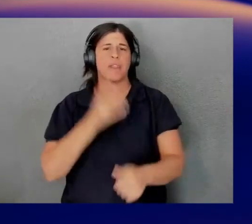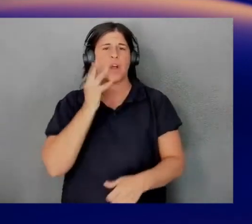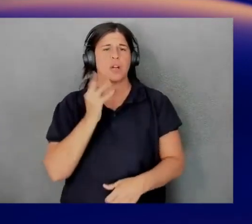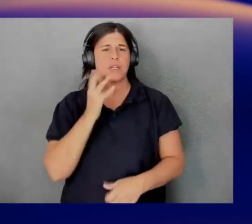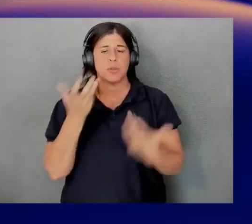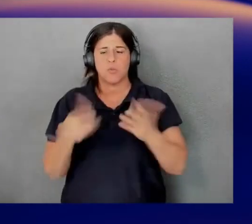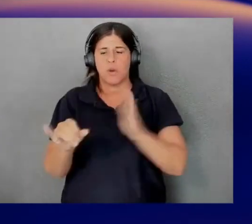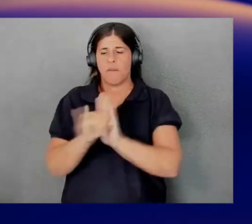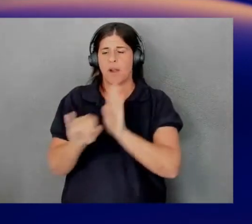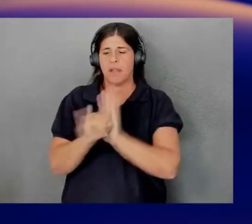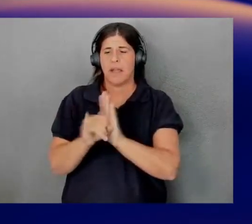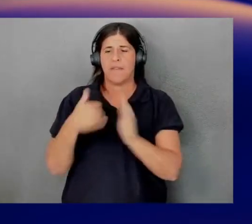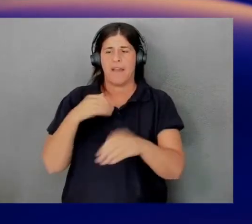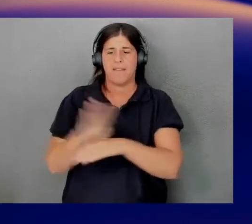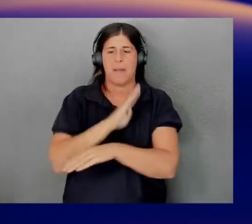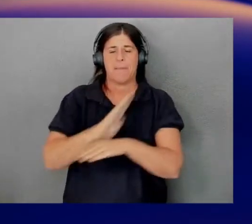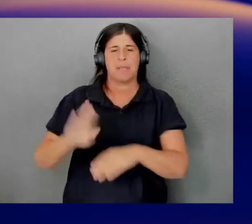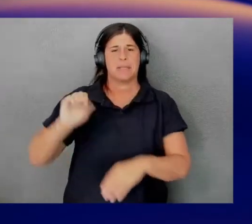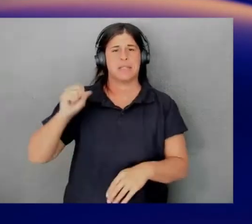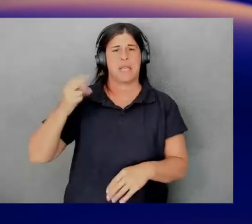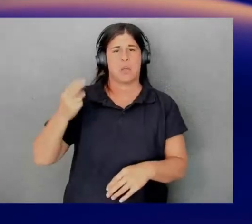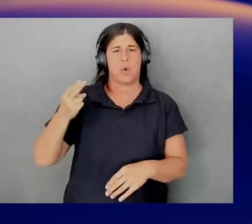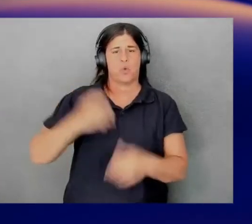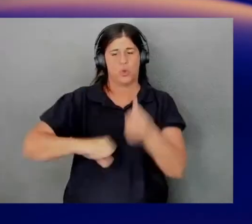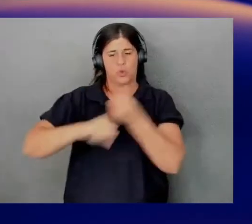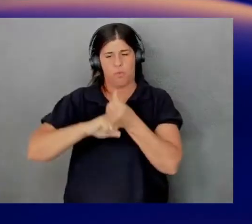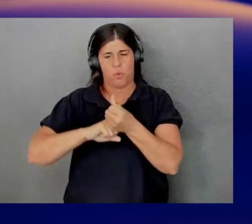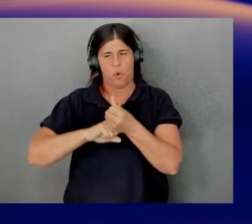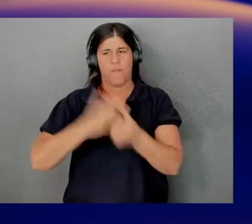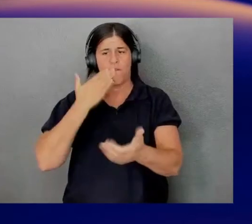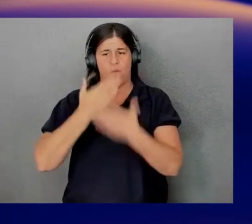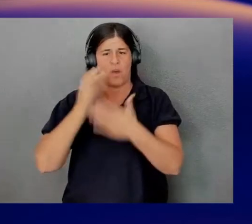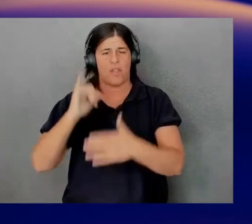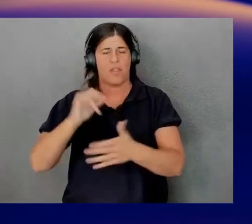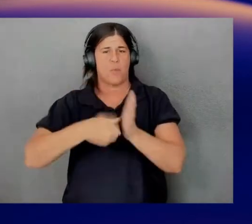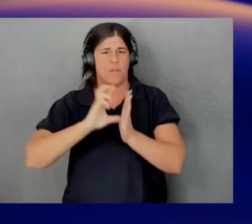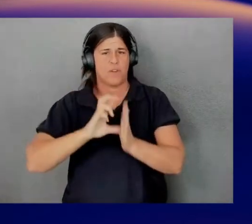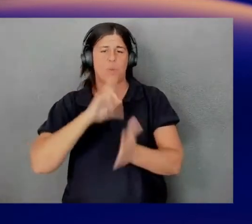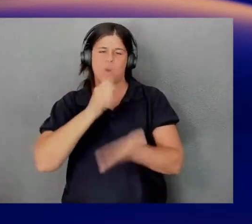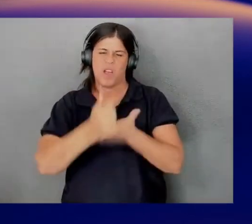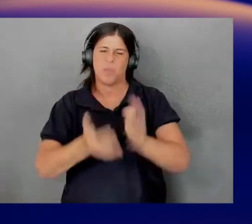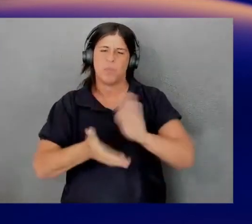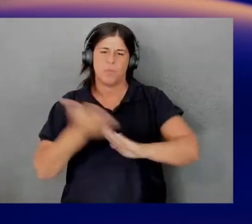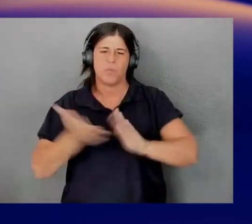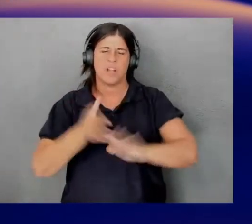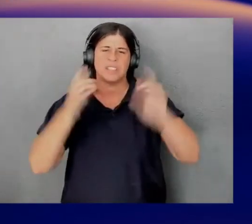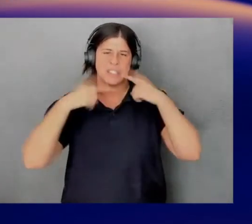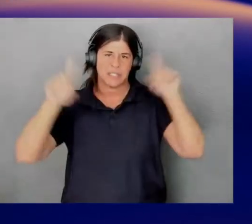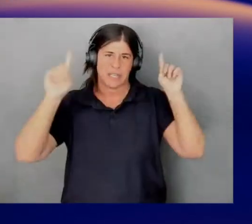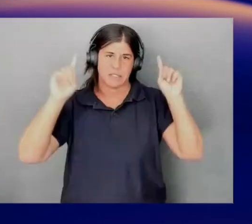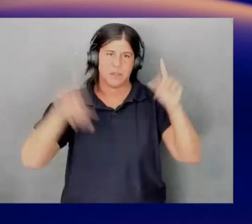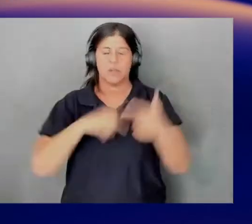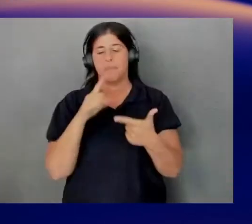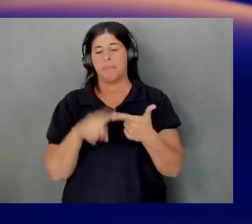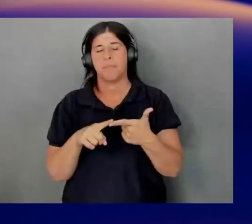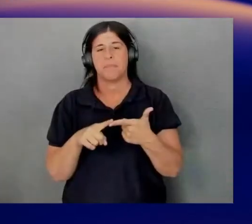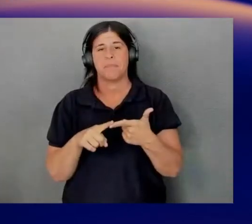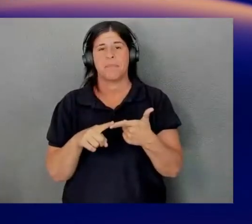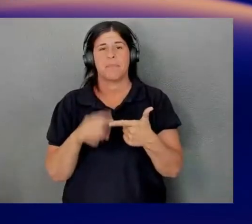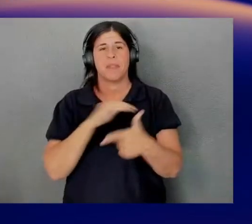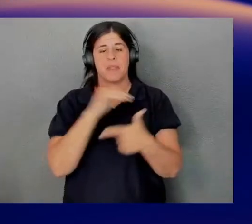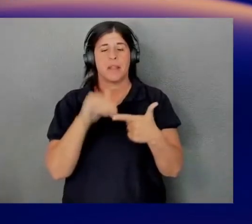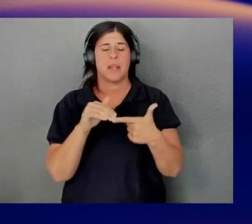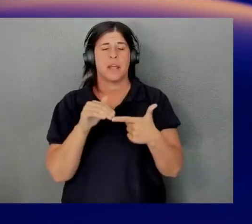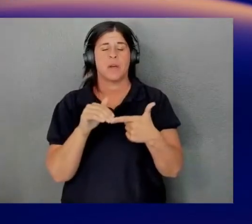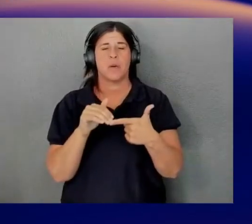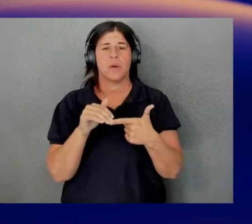having a business stakeholder support a Well-Architected review would definitely help you run a successful one. And then the immediate next one is get